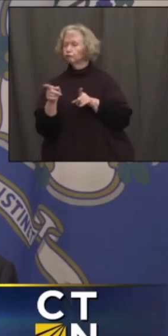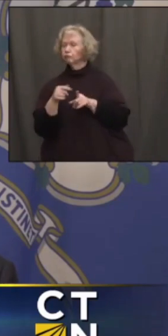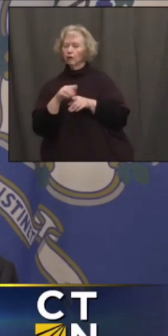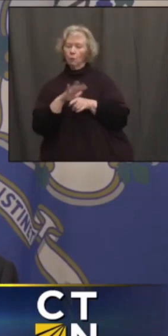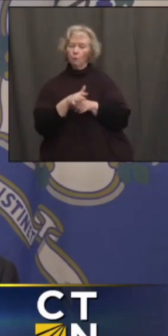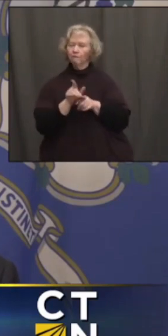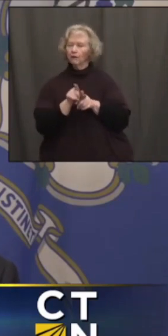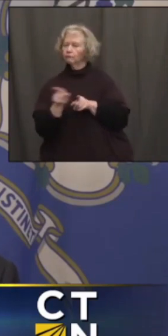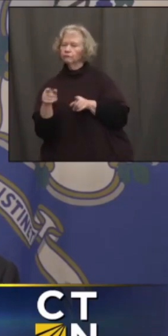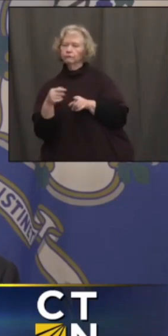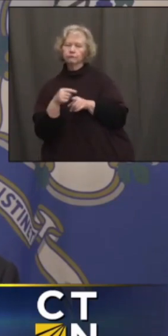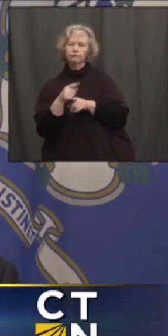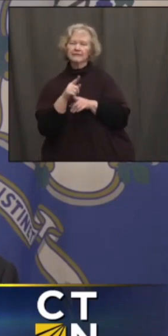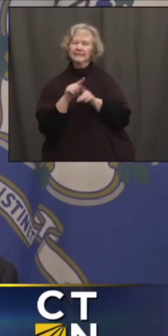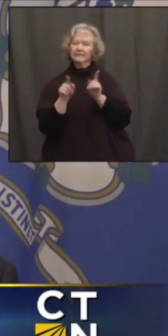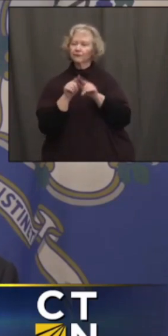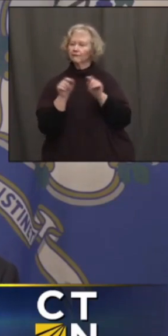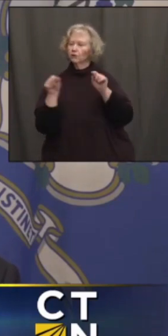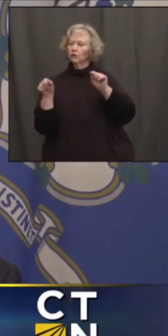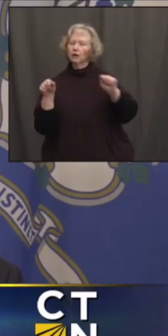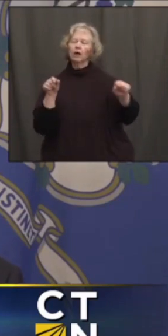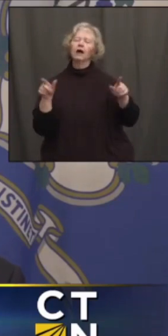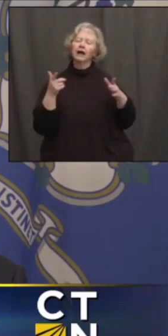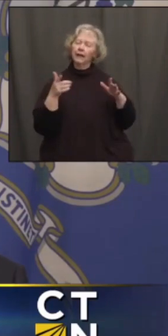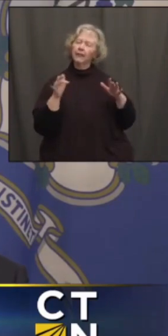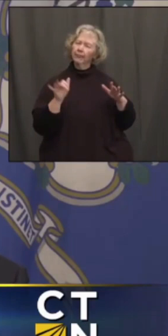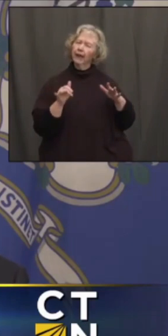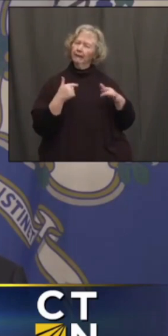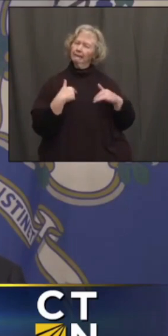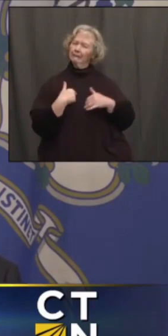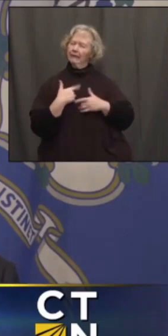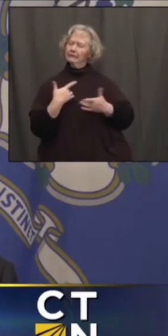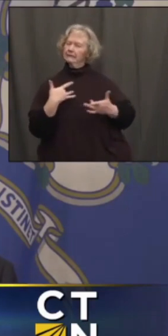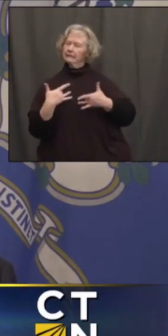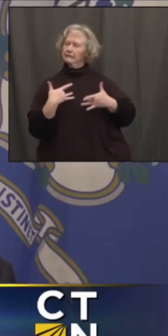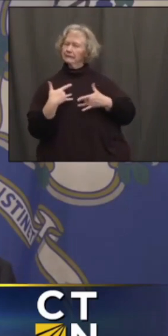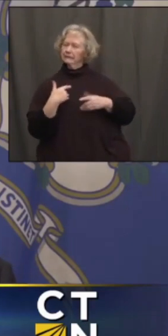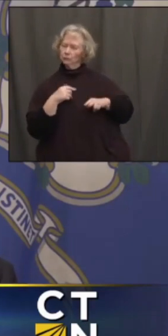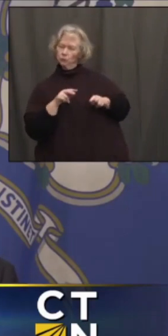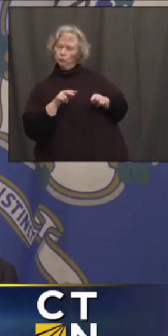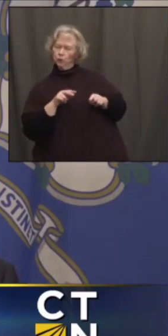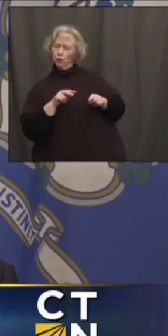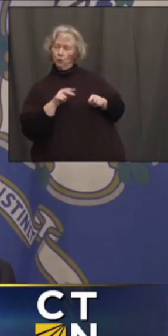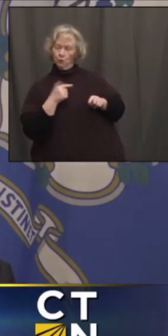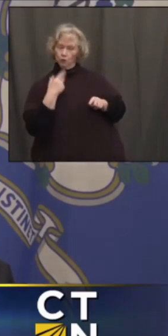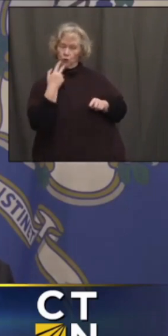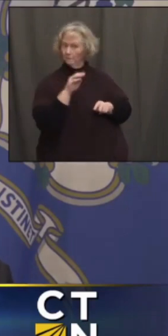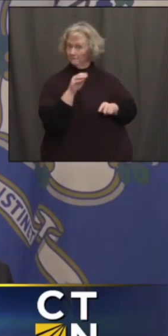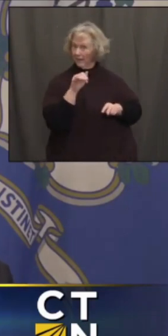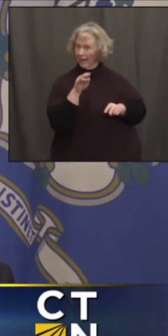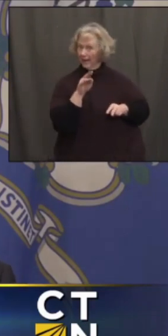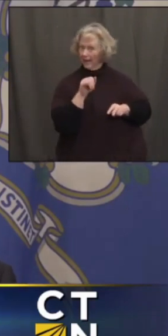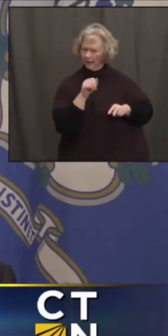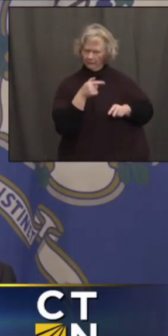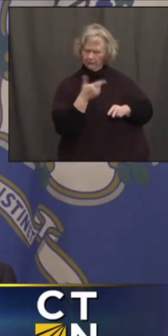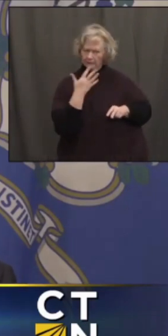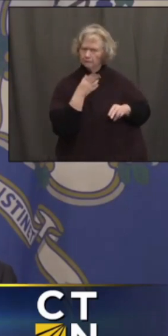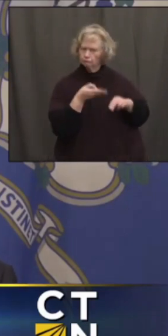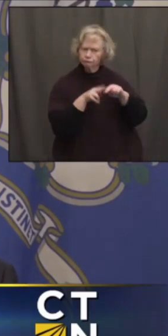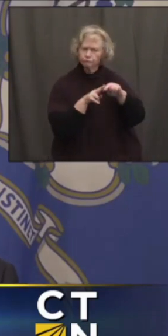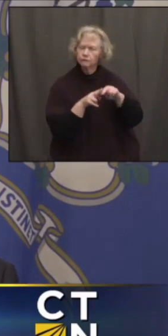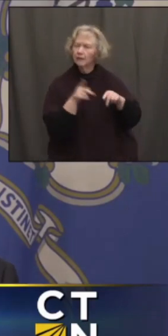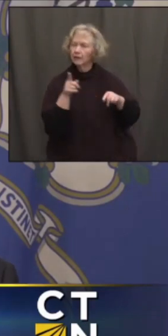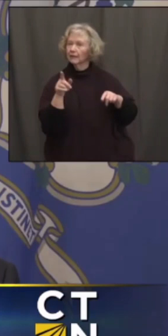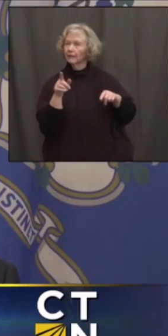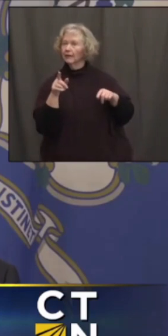pause, let's say, a few weeks ago or a month ago. We saw what could be a spike in Miami, what could be a spike in San Diego.